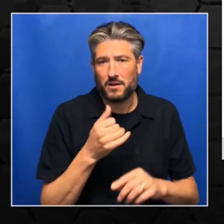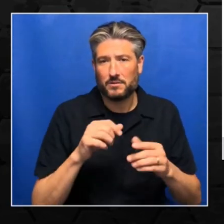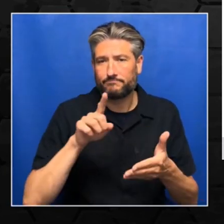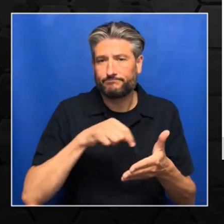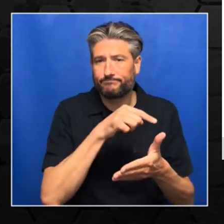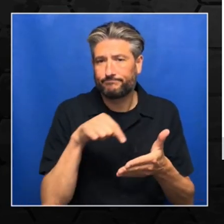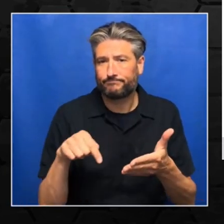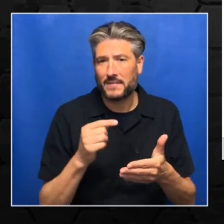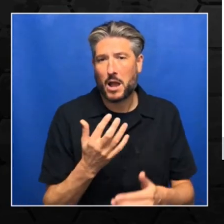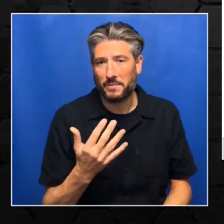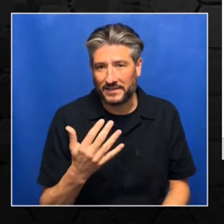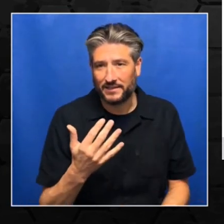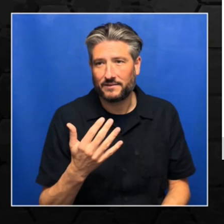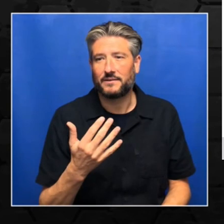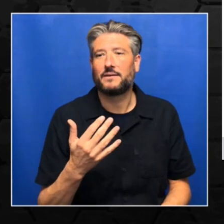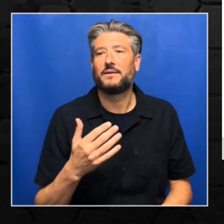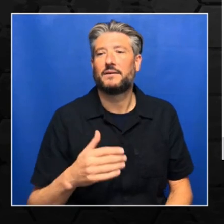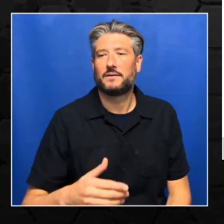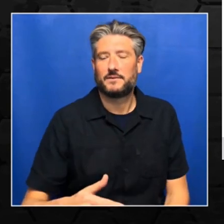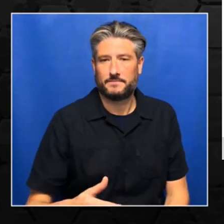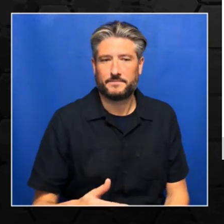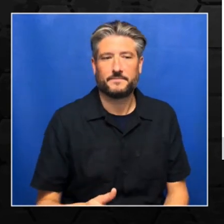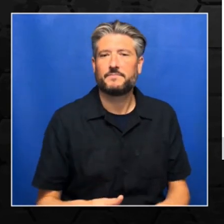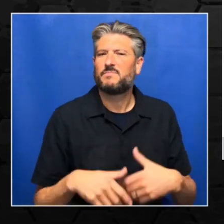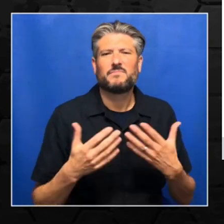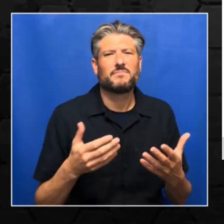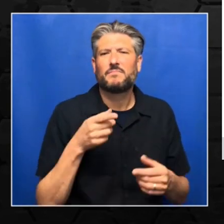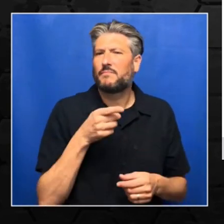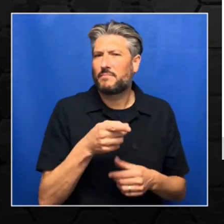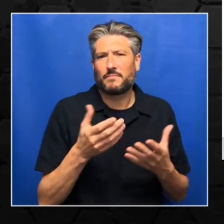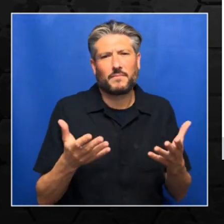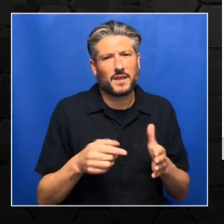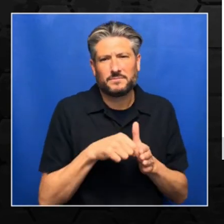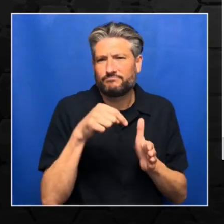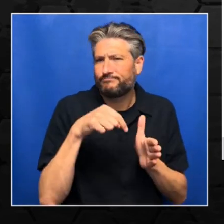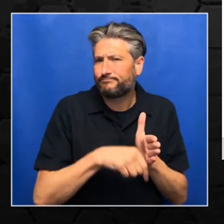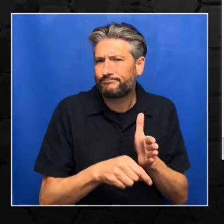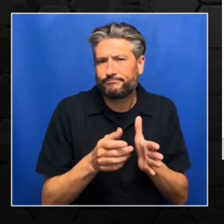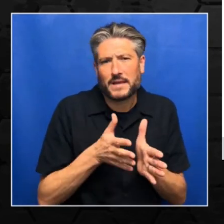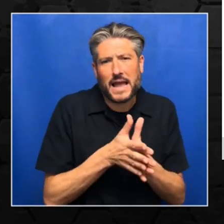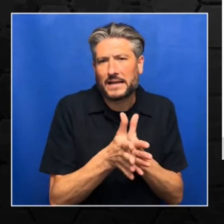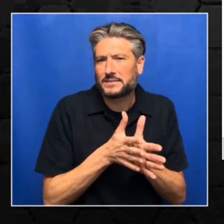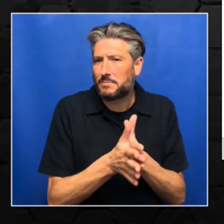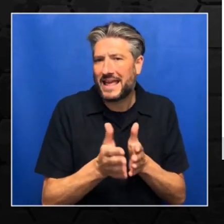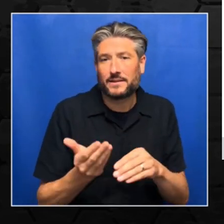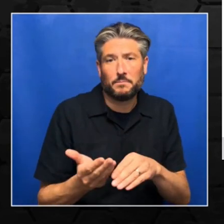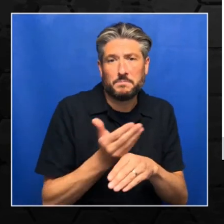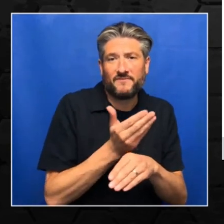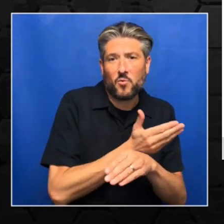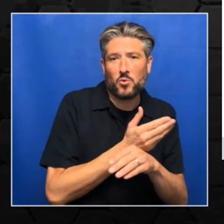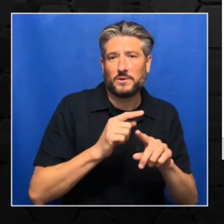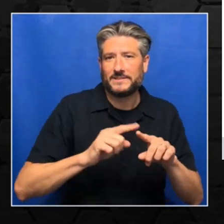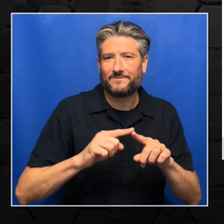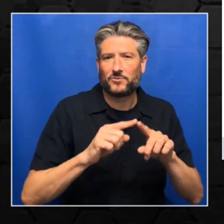propagation. Now, these things are explained in much more details in previous units. So please check that out.